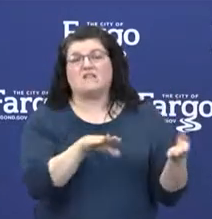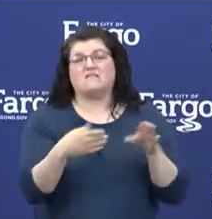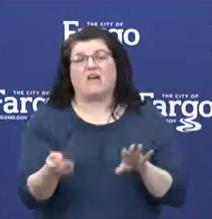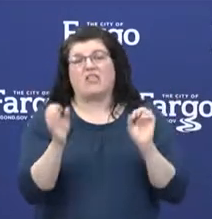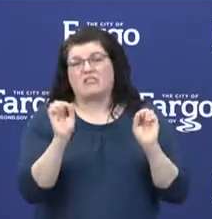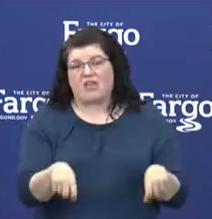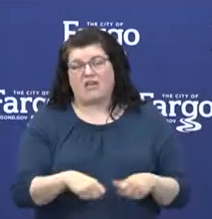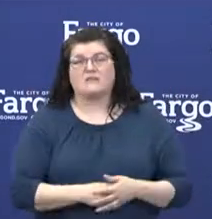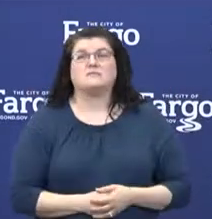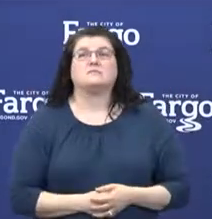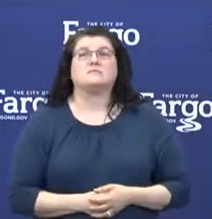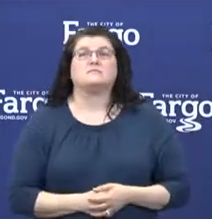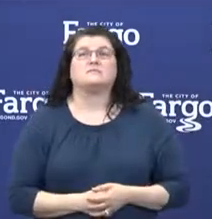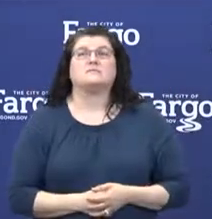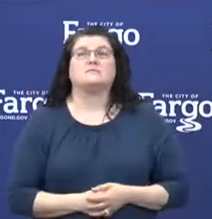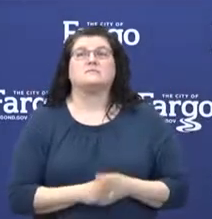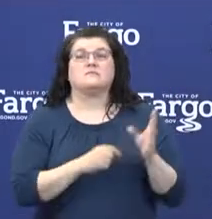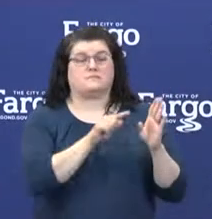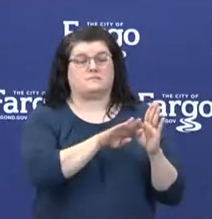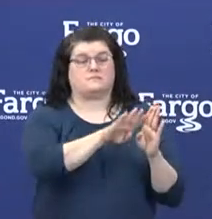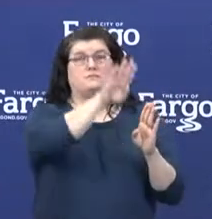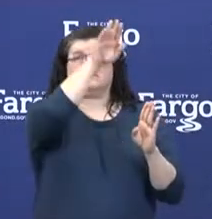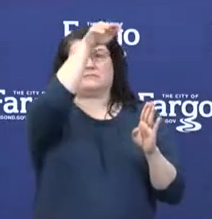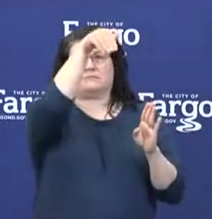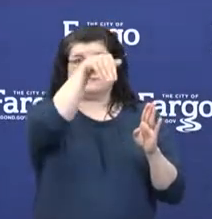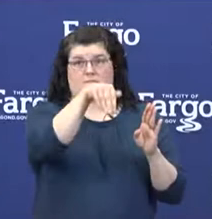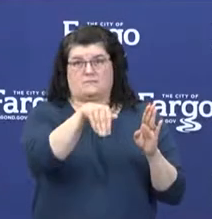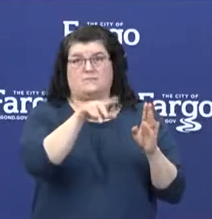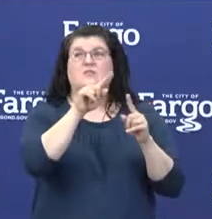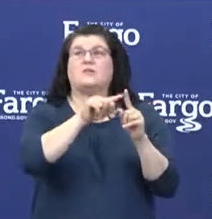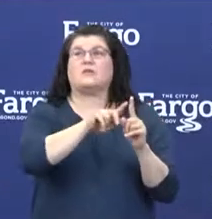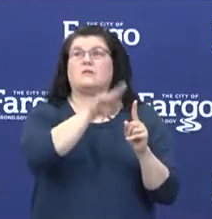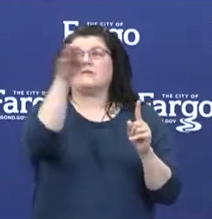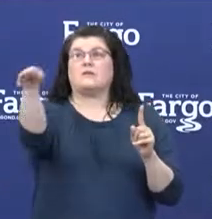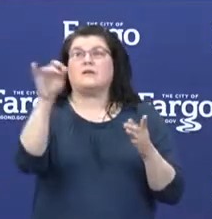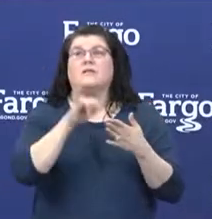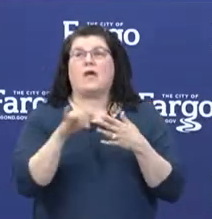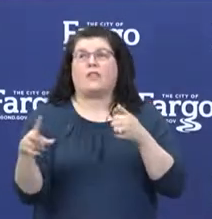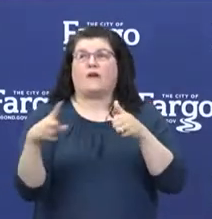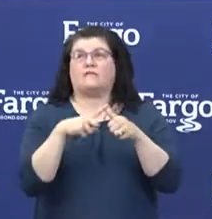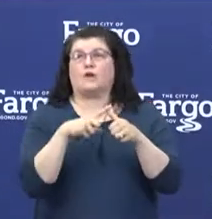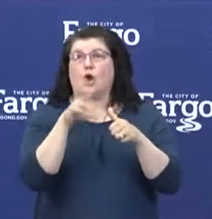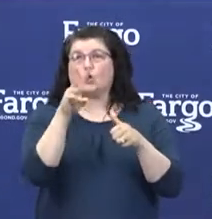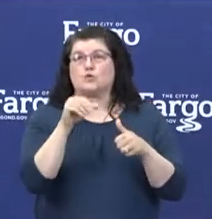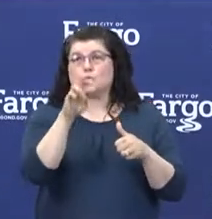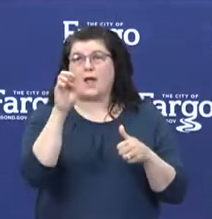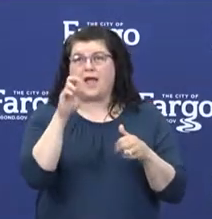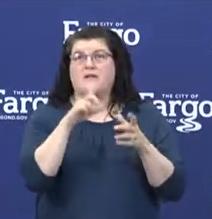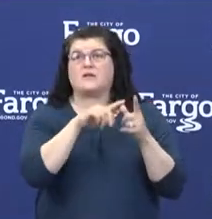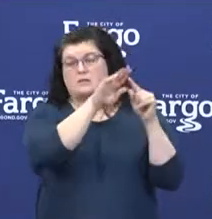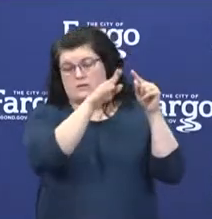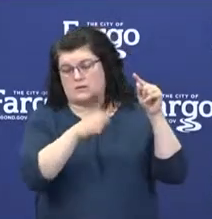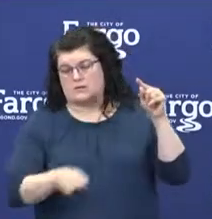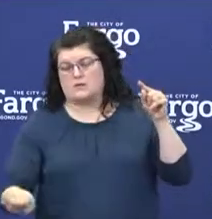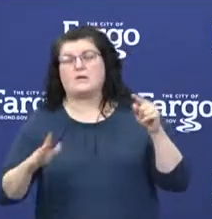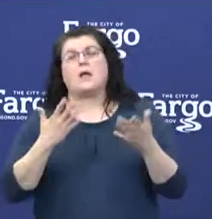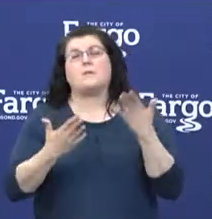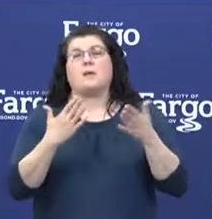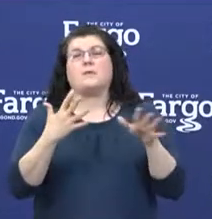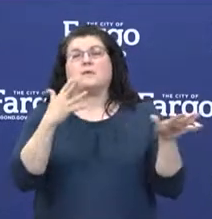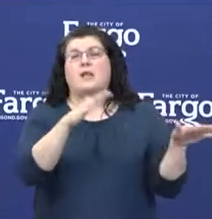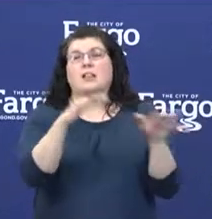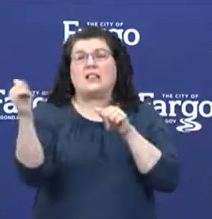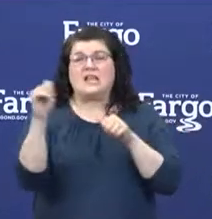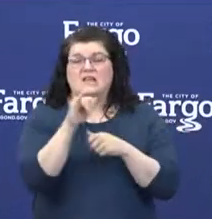Following this, there's a first wave tail, which is really that post-recovery period where people are out of the ICU, might be out of the hospital,